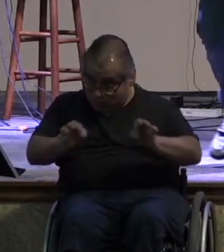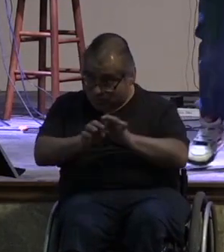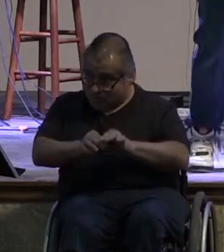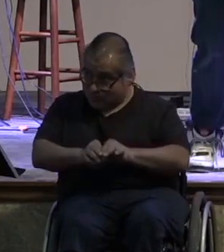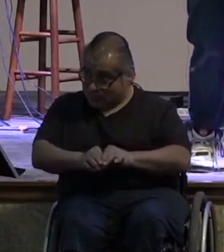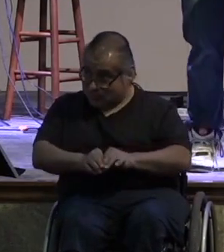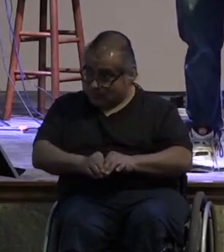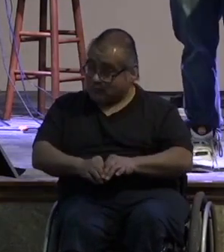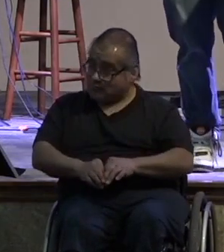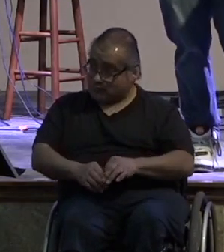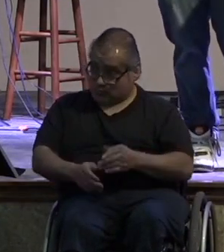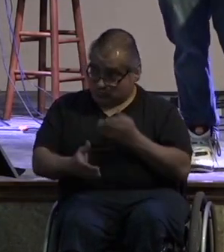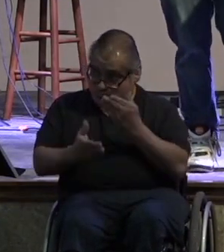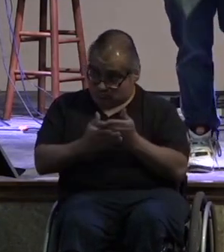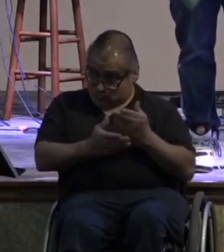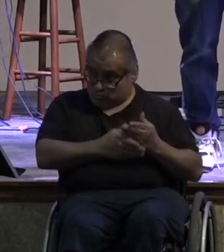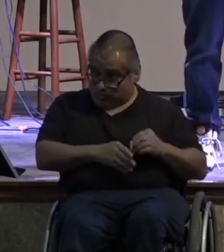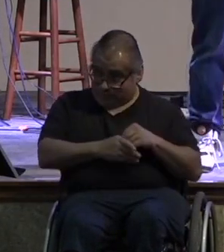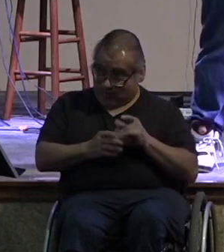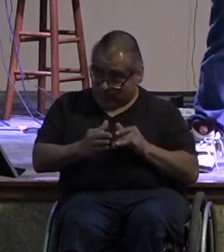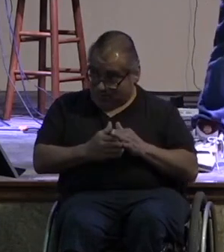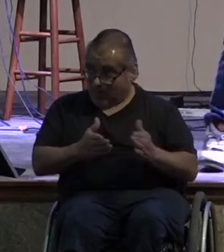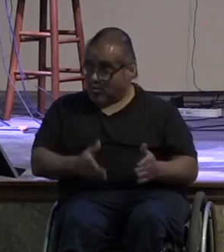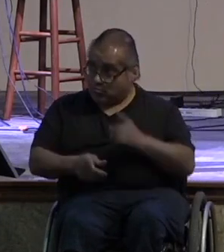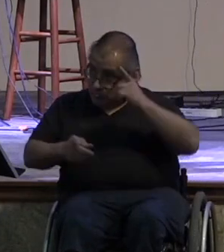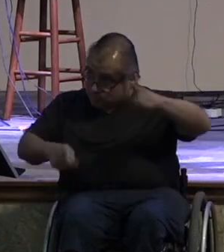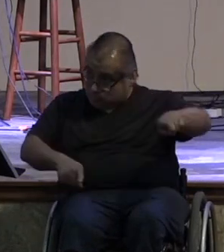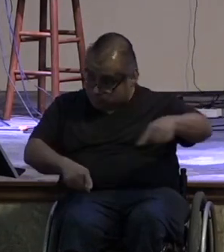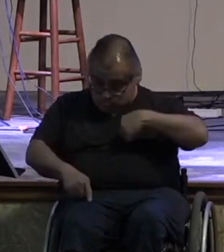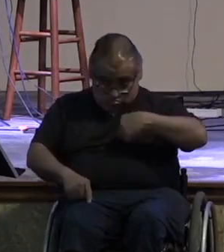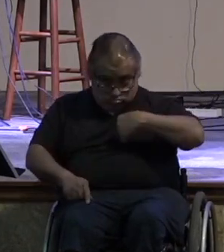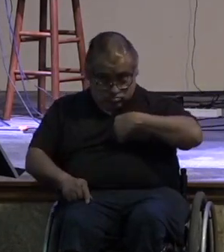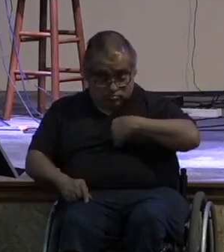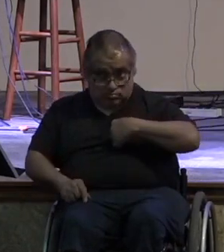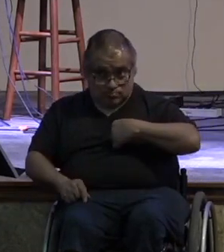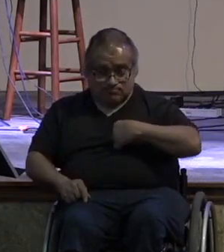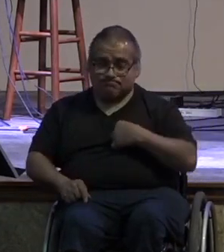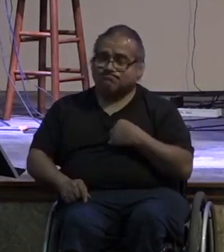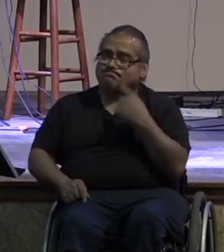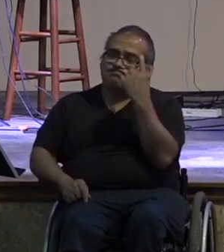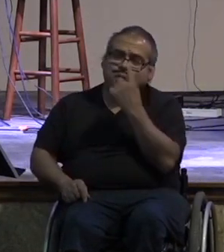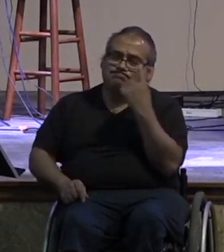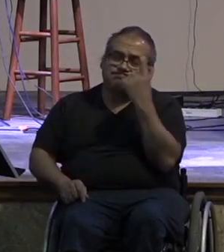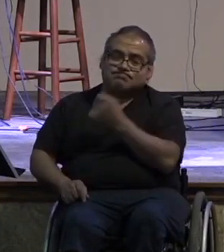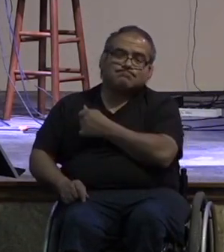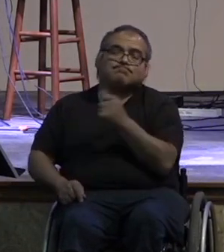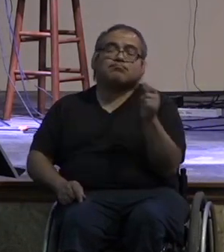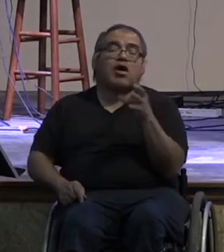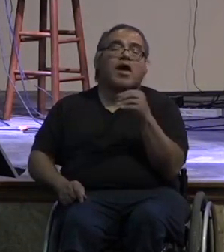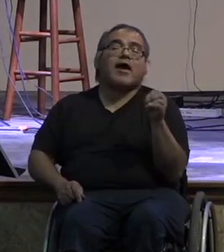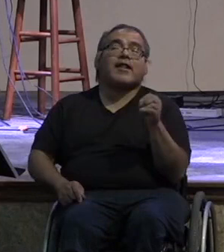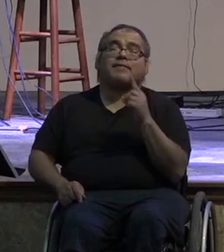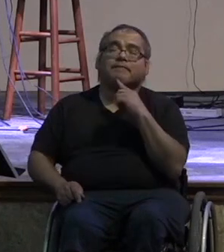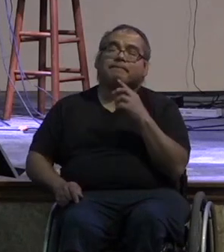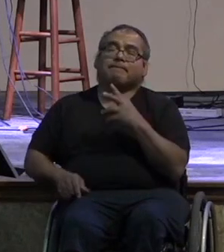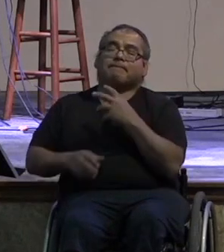so i want you to tuck these questions away in your heart this week and just chew on them i am confident that god is going to